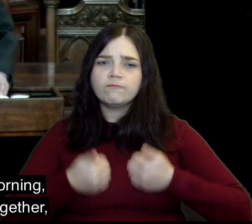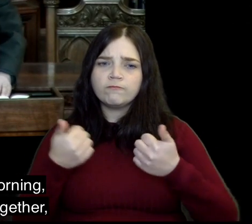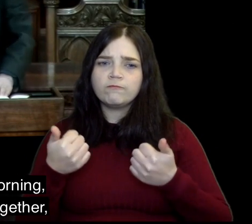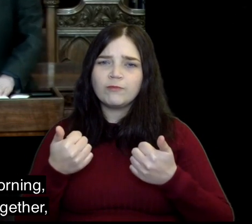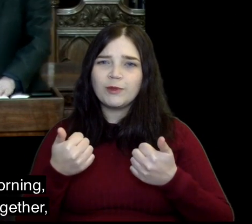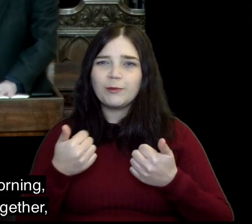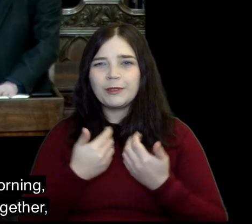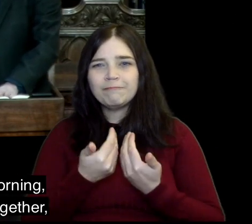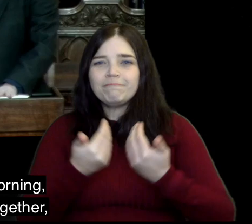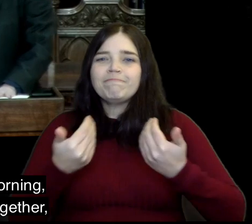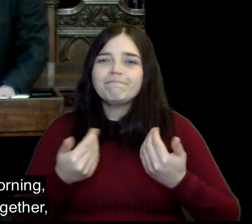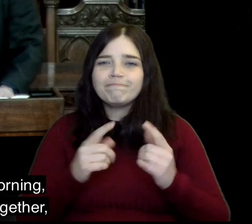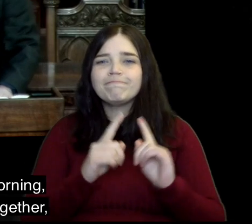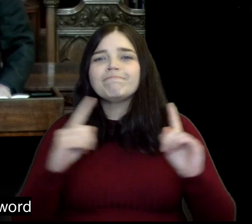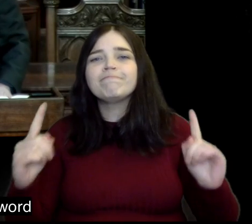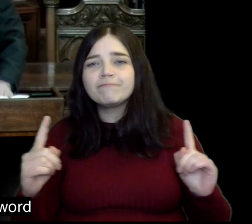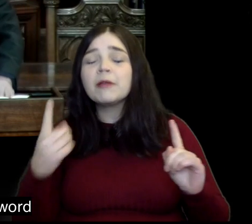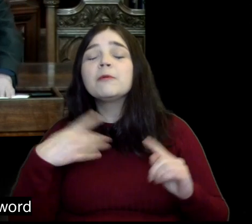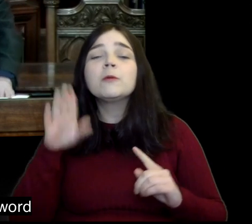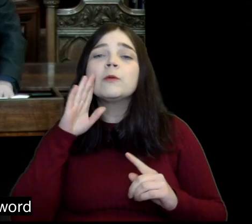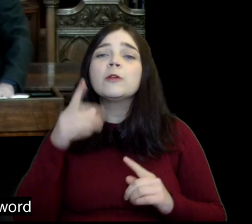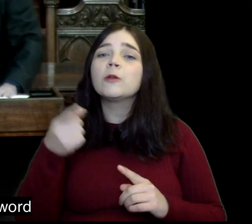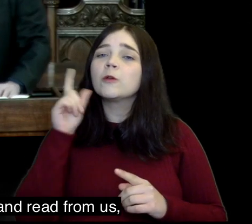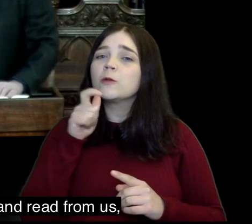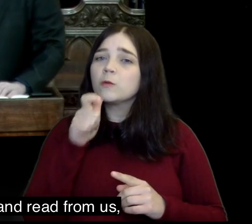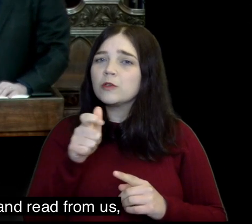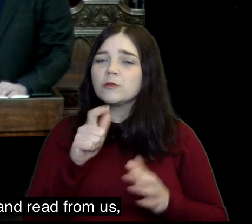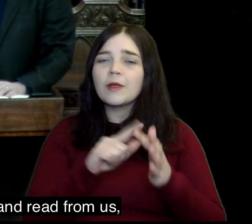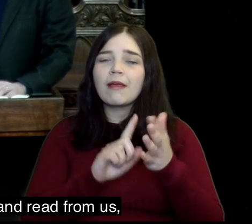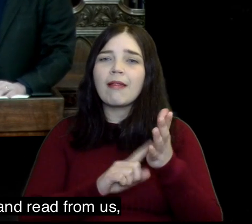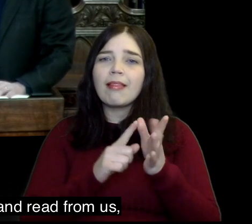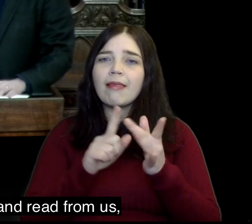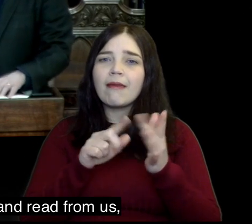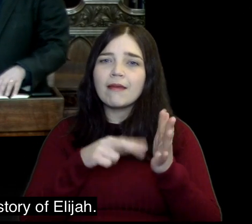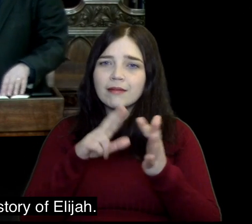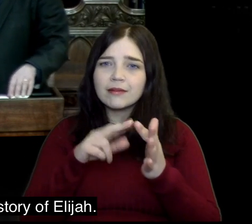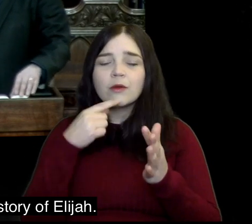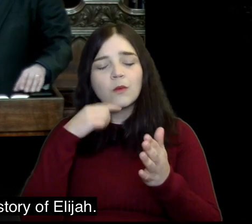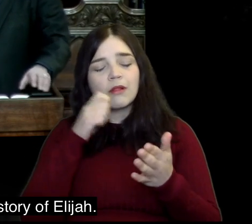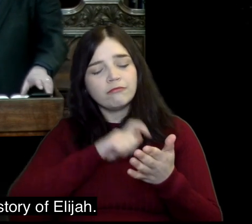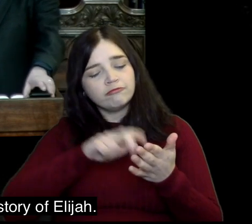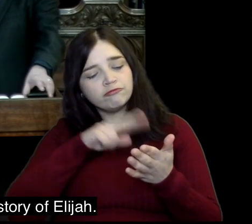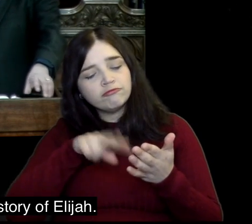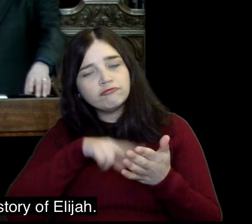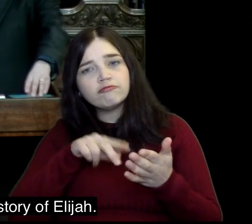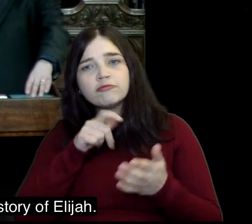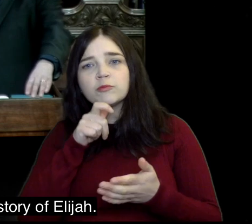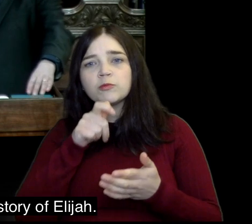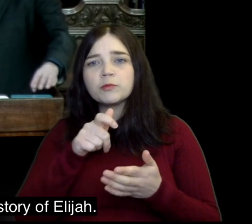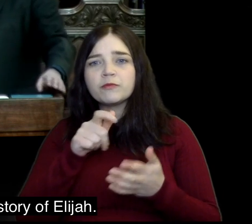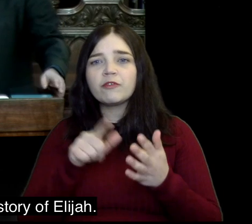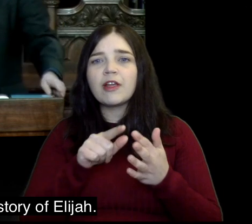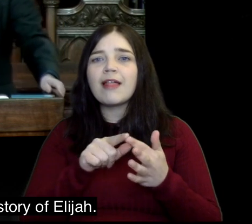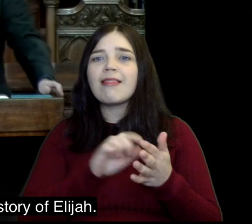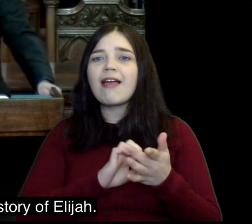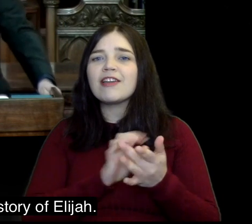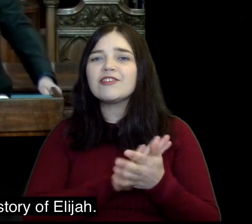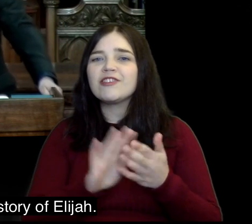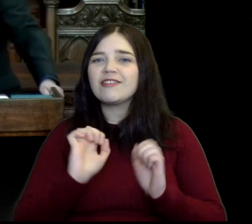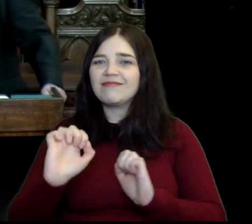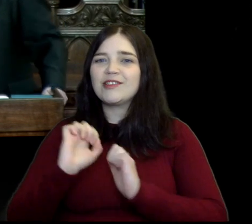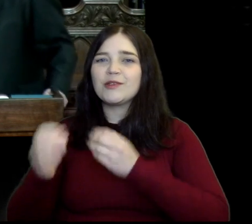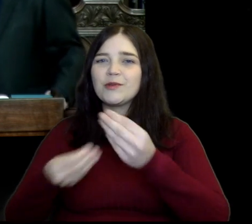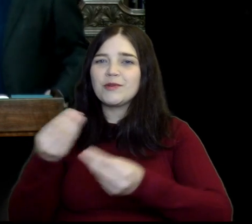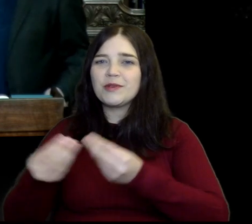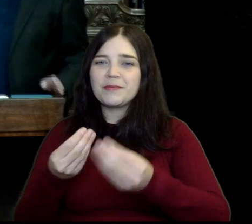We come this morning although apart together to hear God's word and Elaine's going to come and read from us the next episode in the story